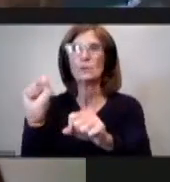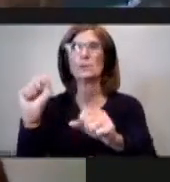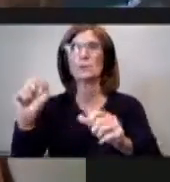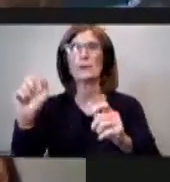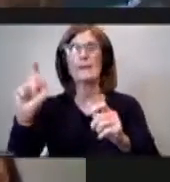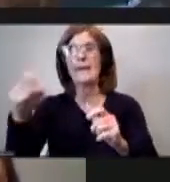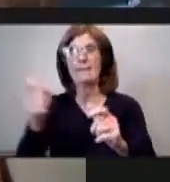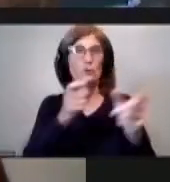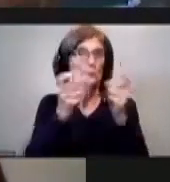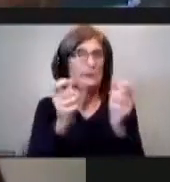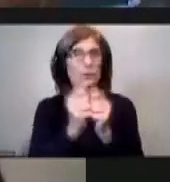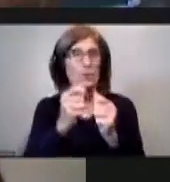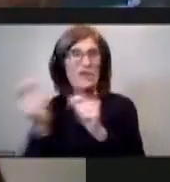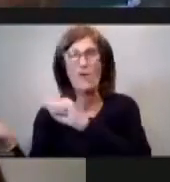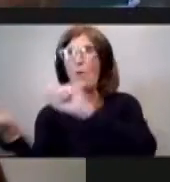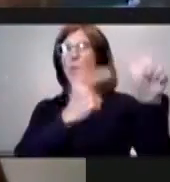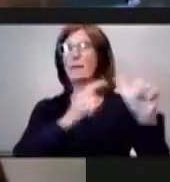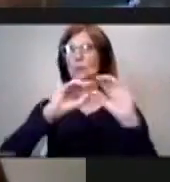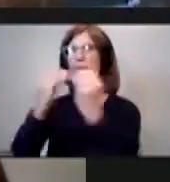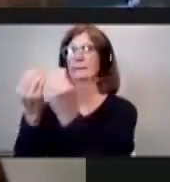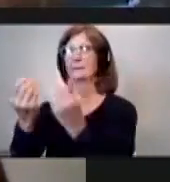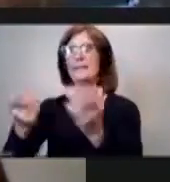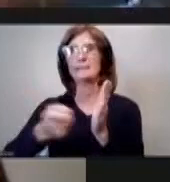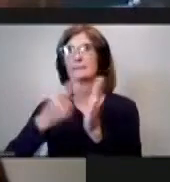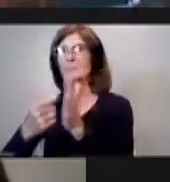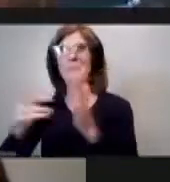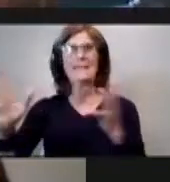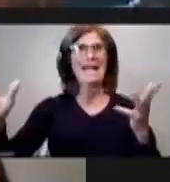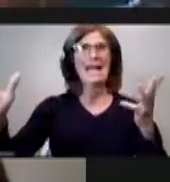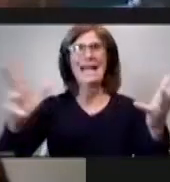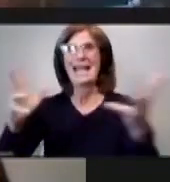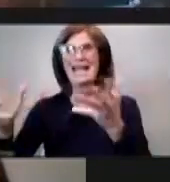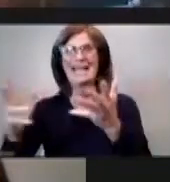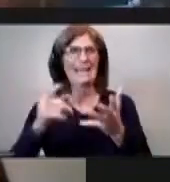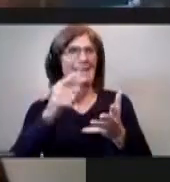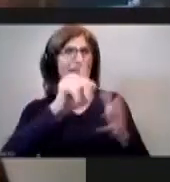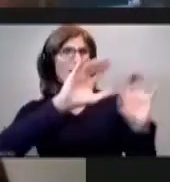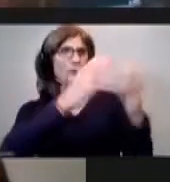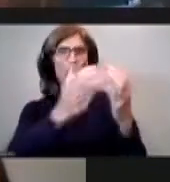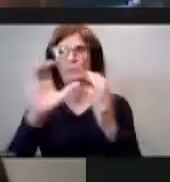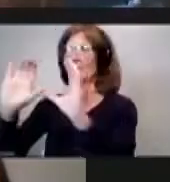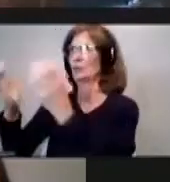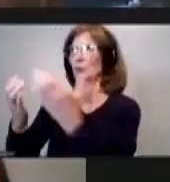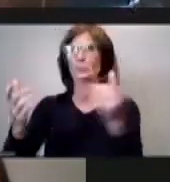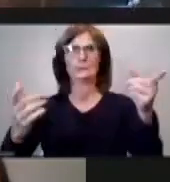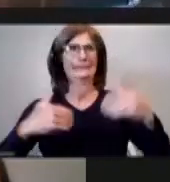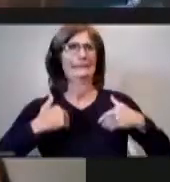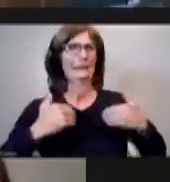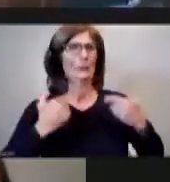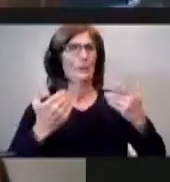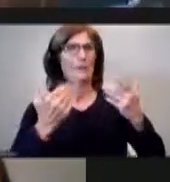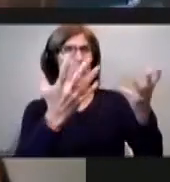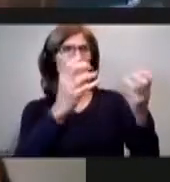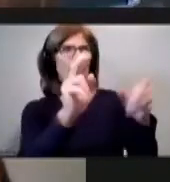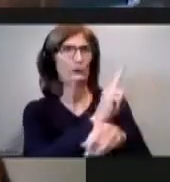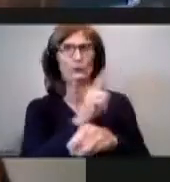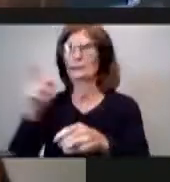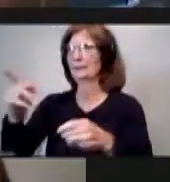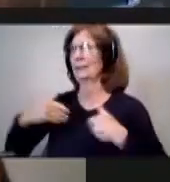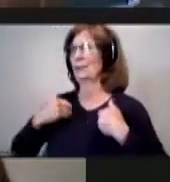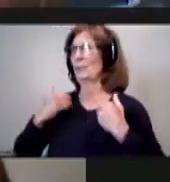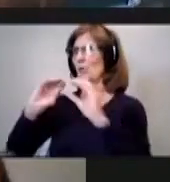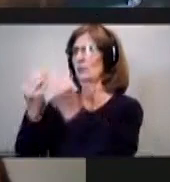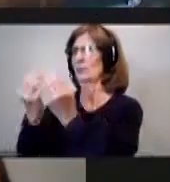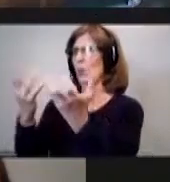organizations and it's it's difficult sometimes to make a choice between you know two youth organizations who want to use um